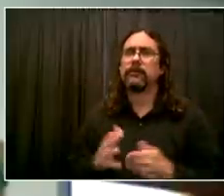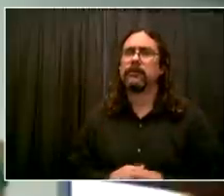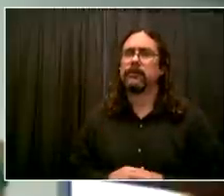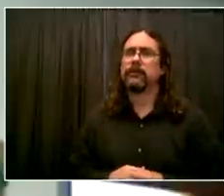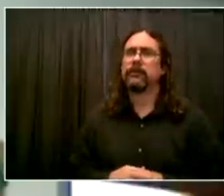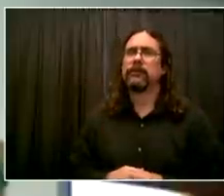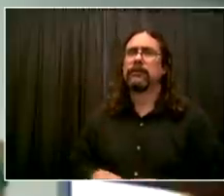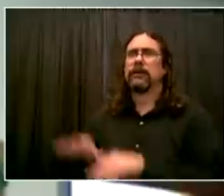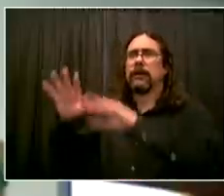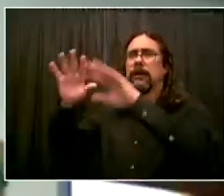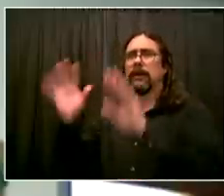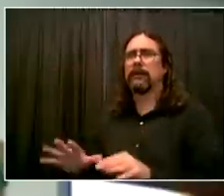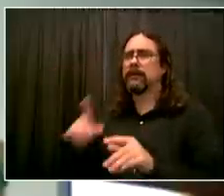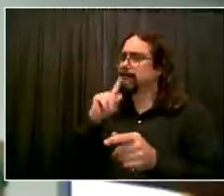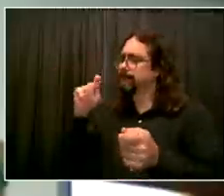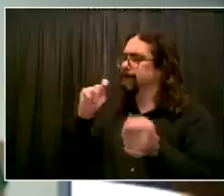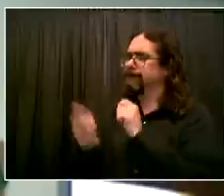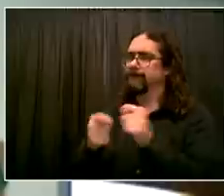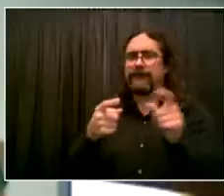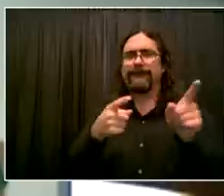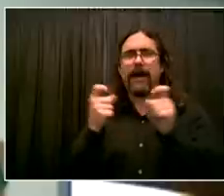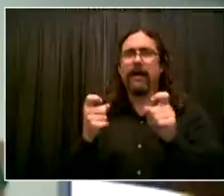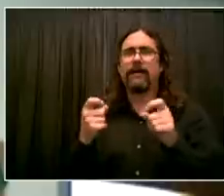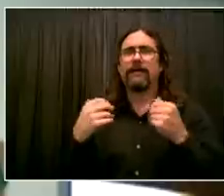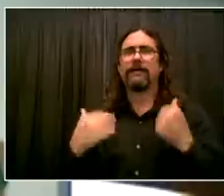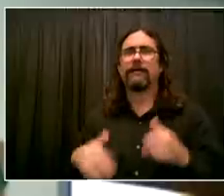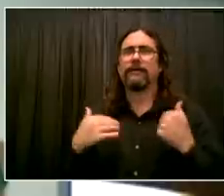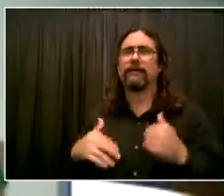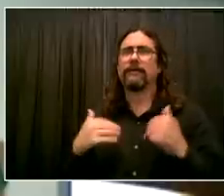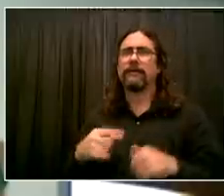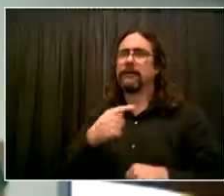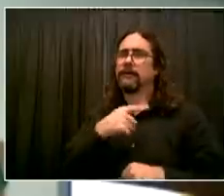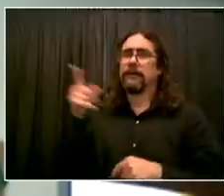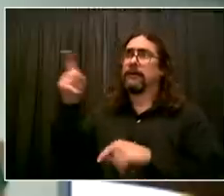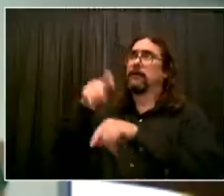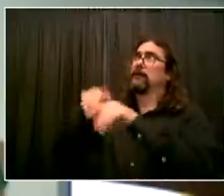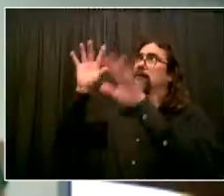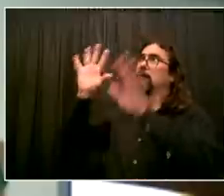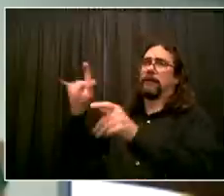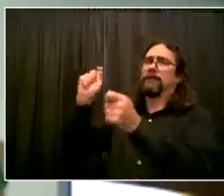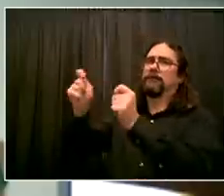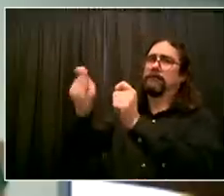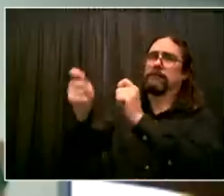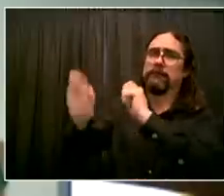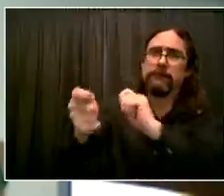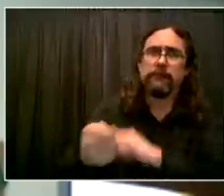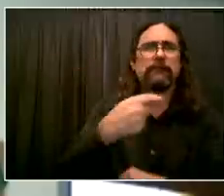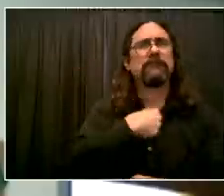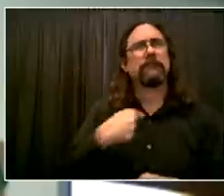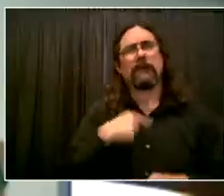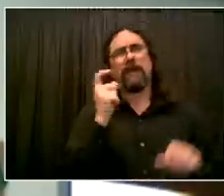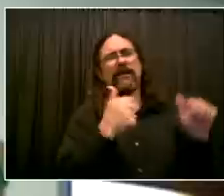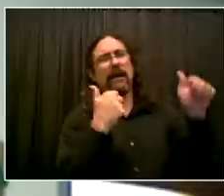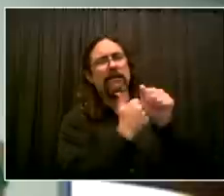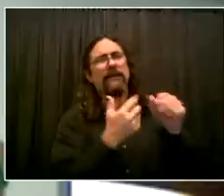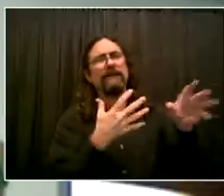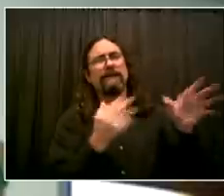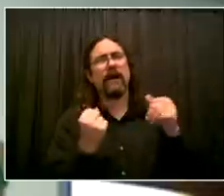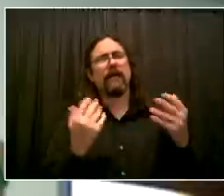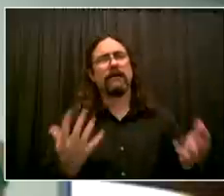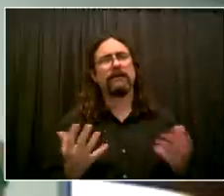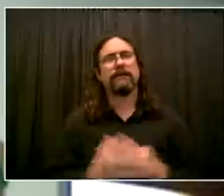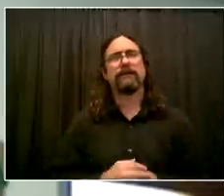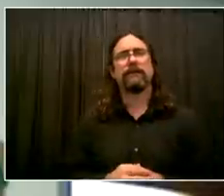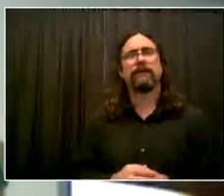effort that we see in this report. We certainly need to expand the capacity of the system. And certainly my